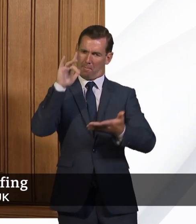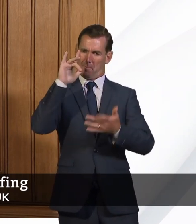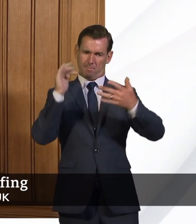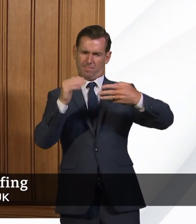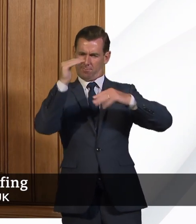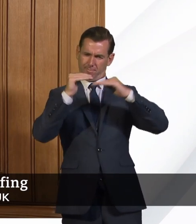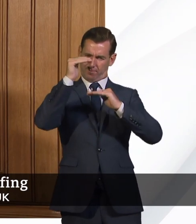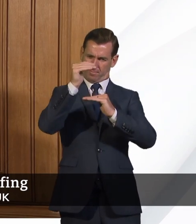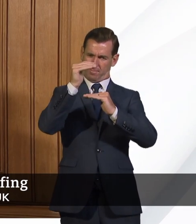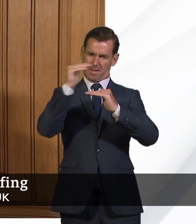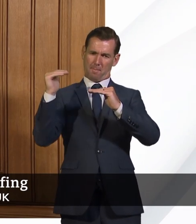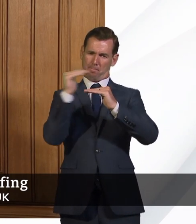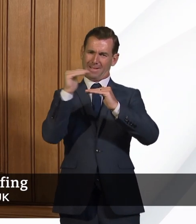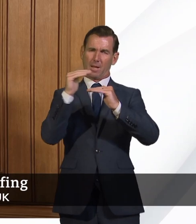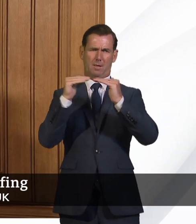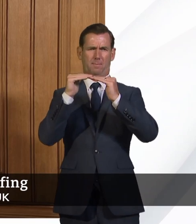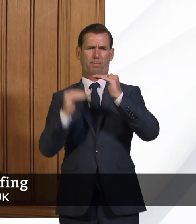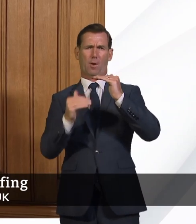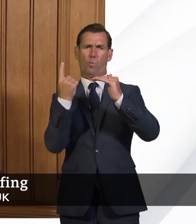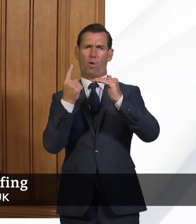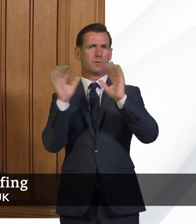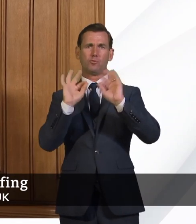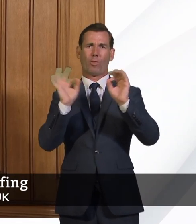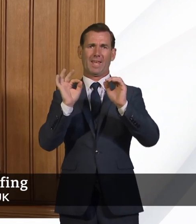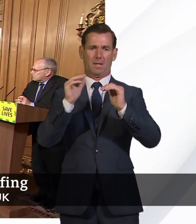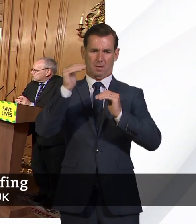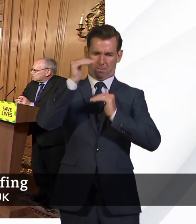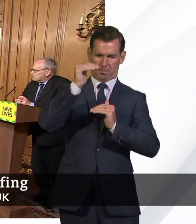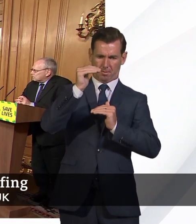below one. Thank you. Ashes, do you want to come back?